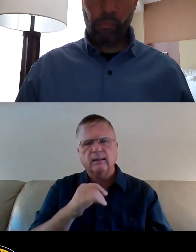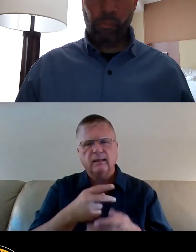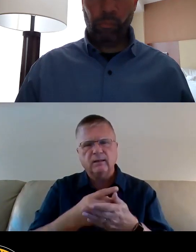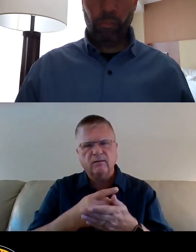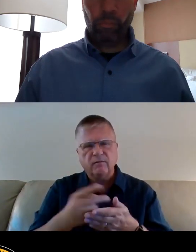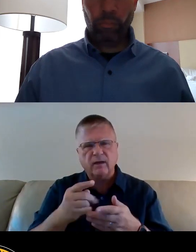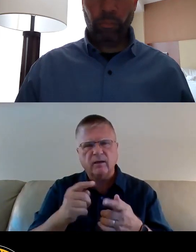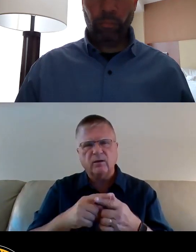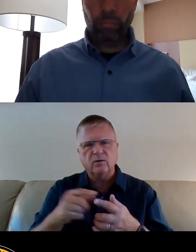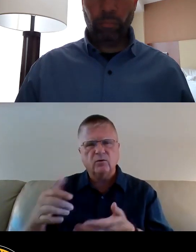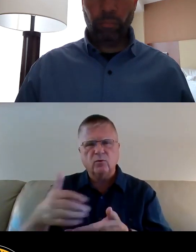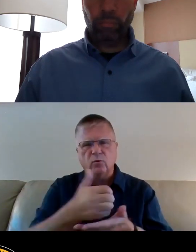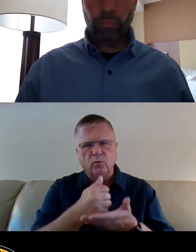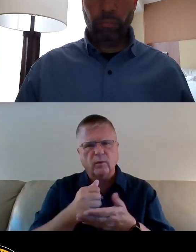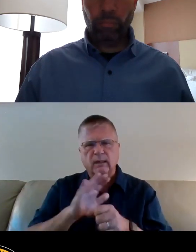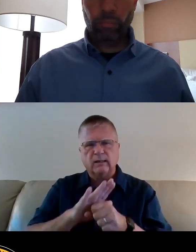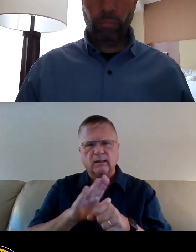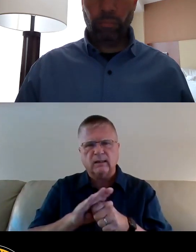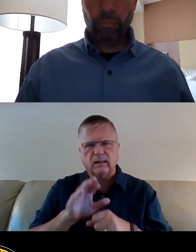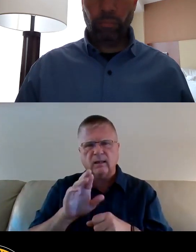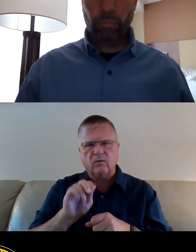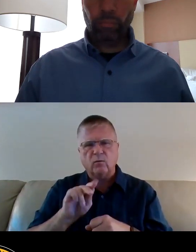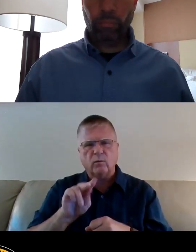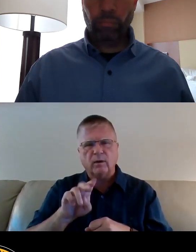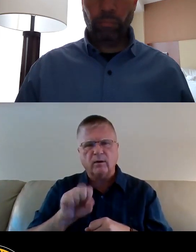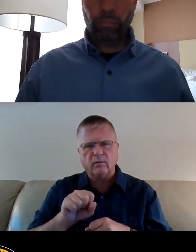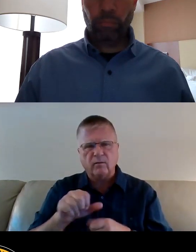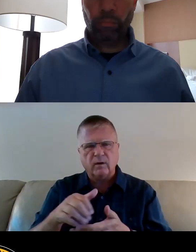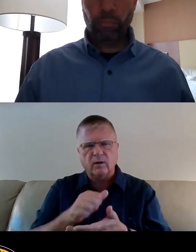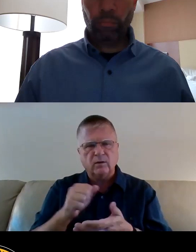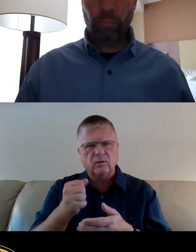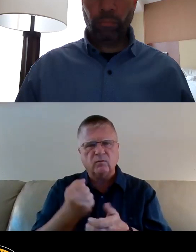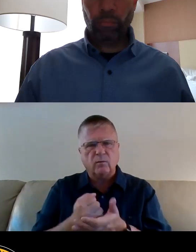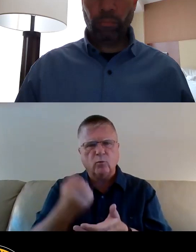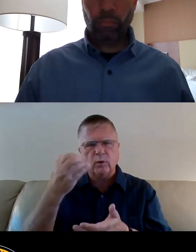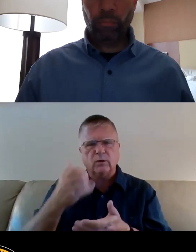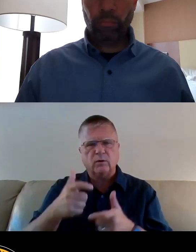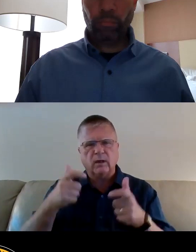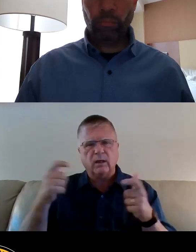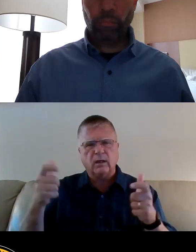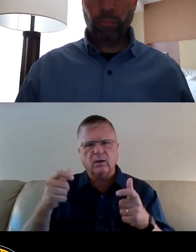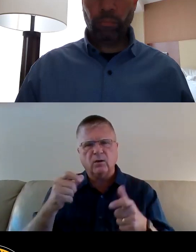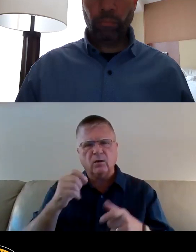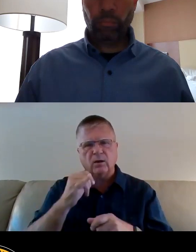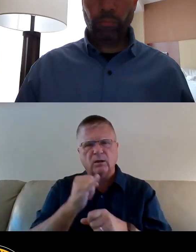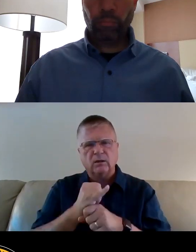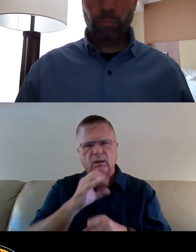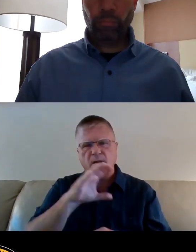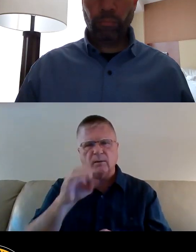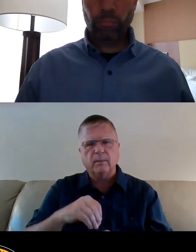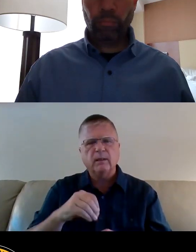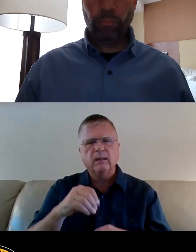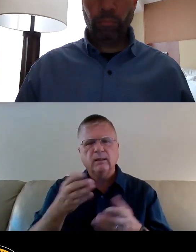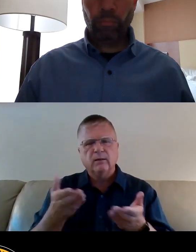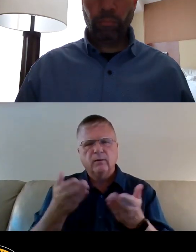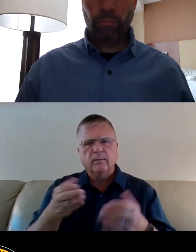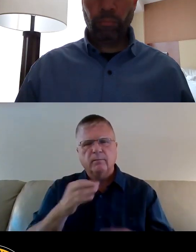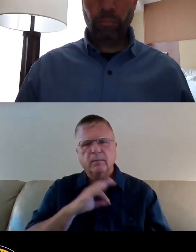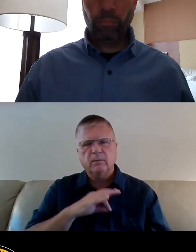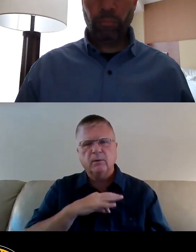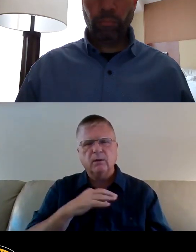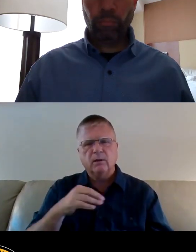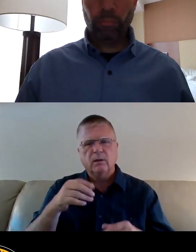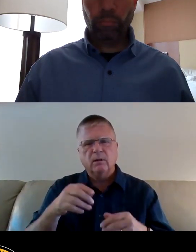raise adequate revenues from richer and large institutions in Pittsburgh. To enact